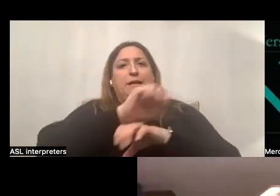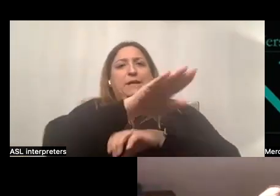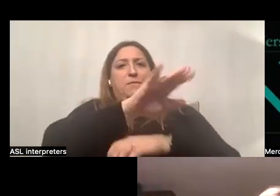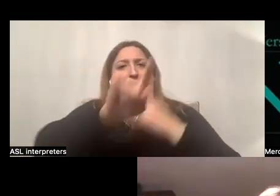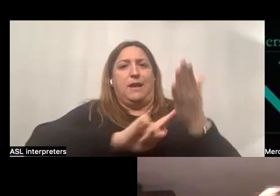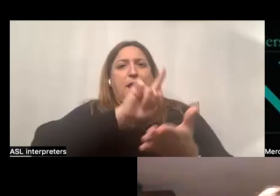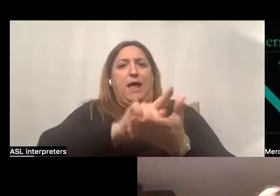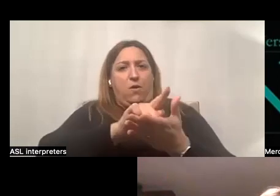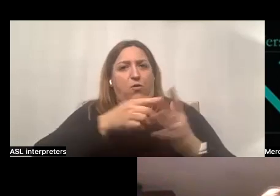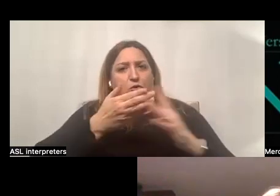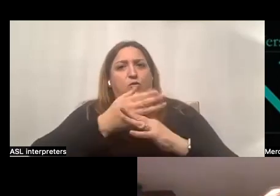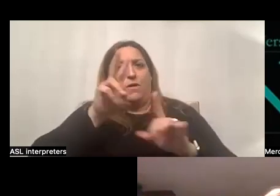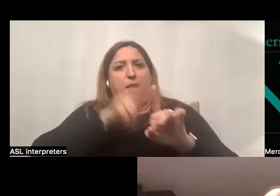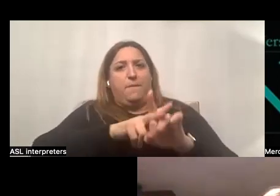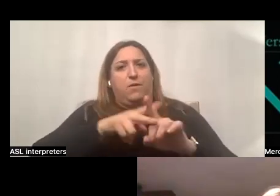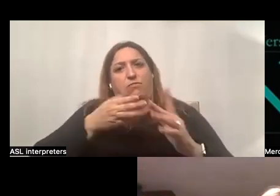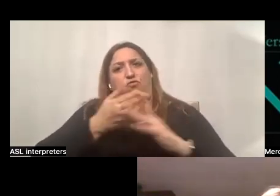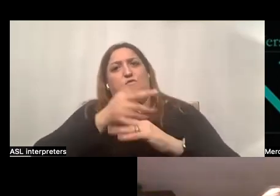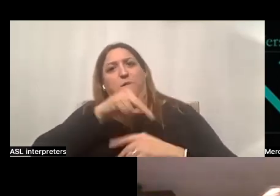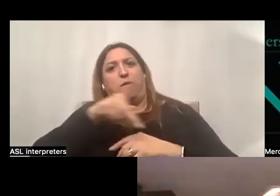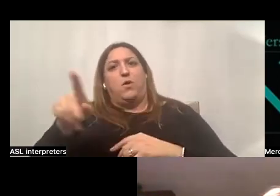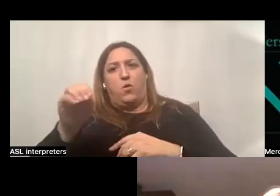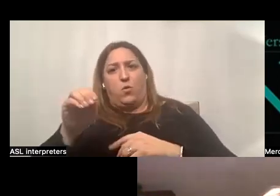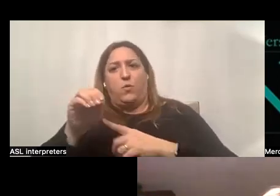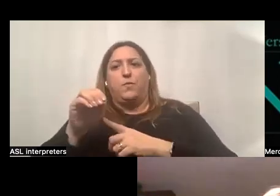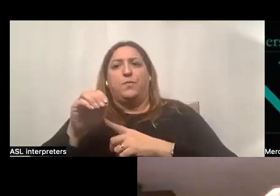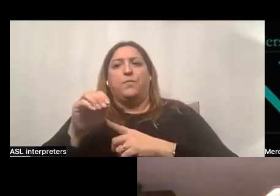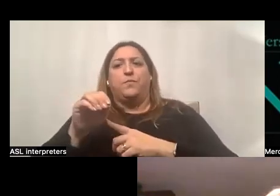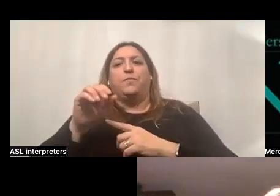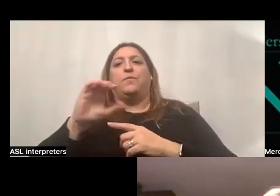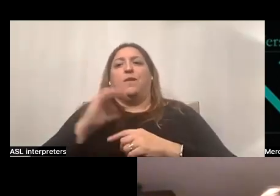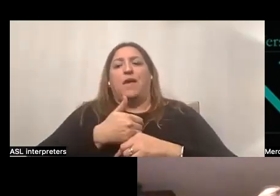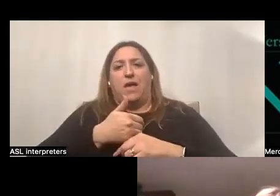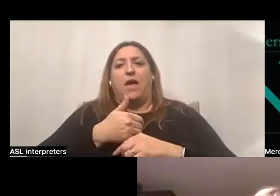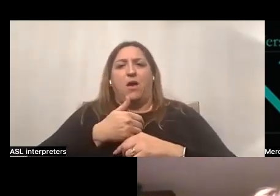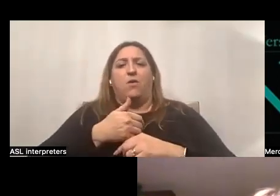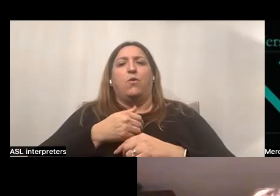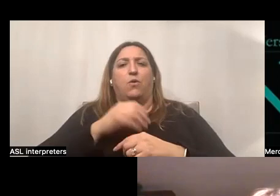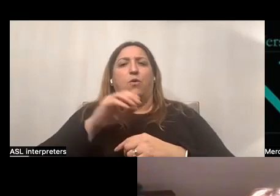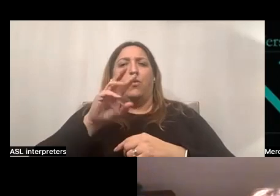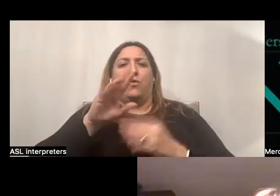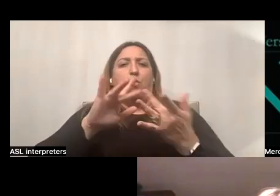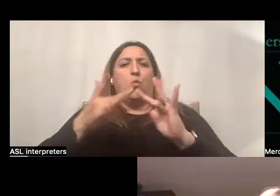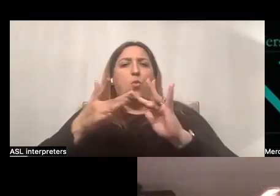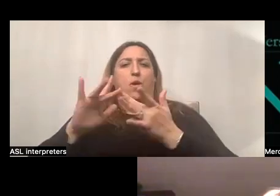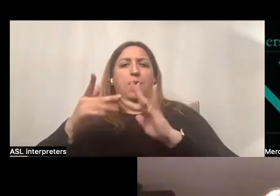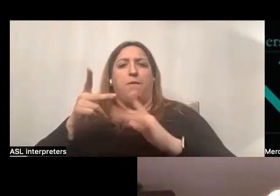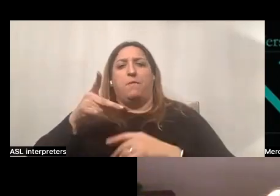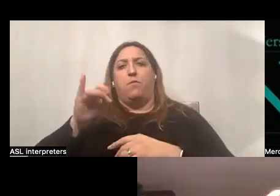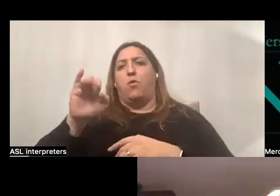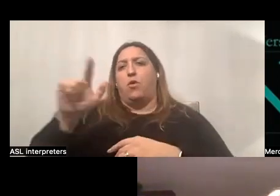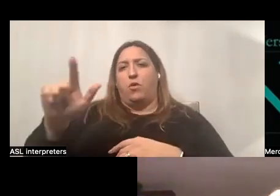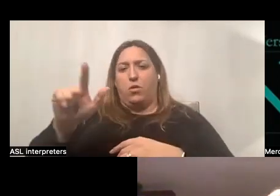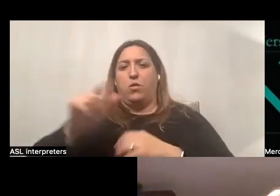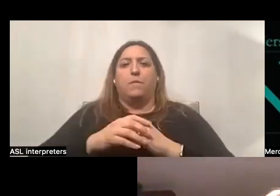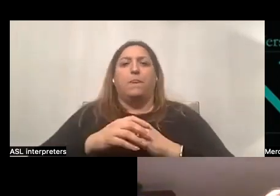application through PPL, um, which is through our better online web portal, um, telephony or